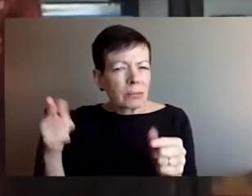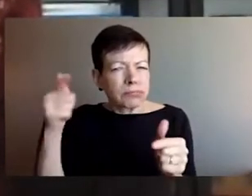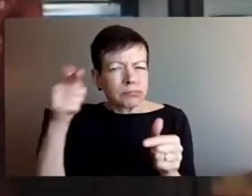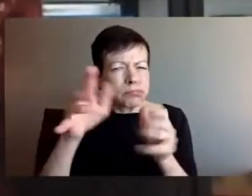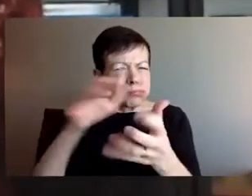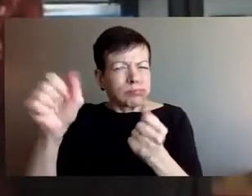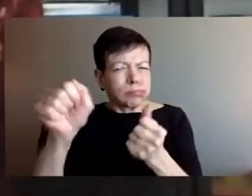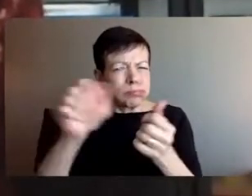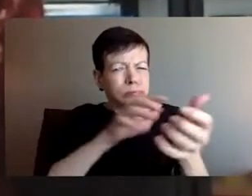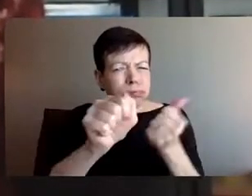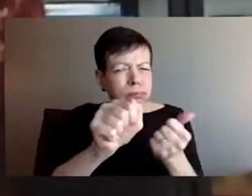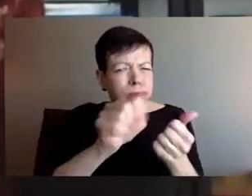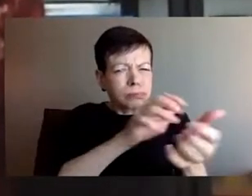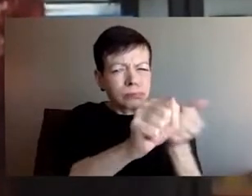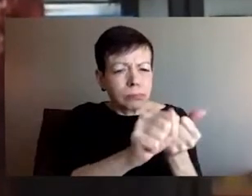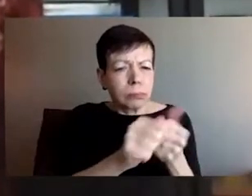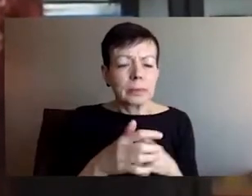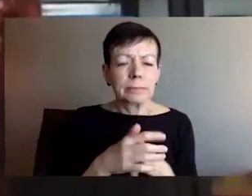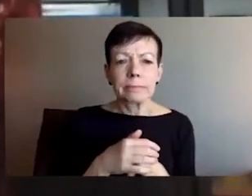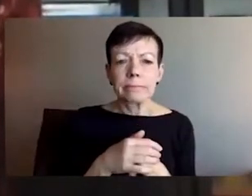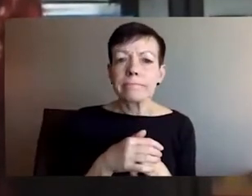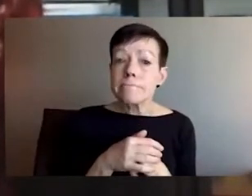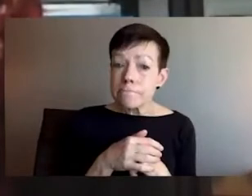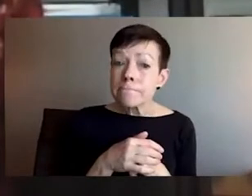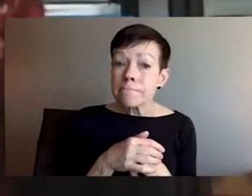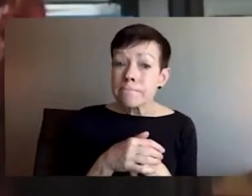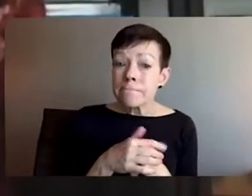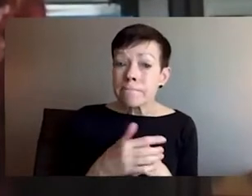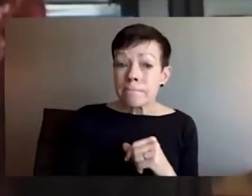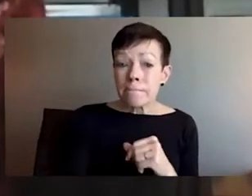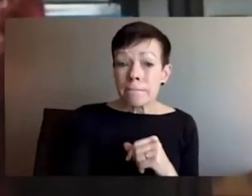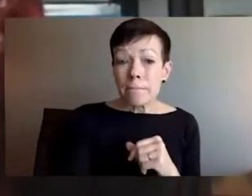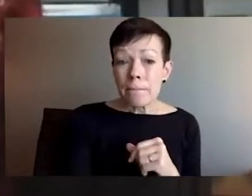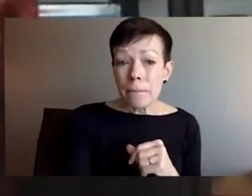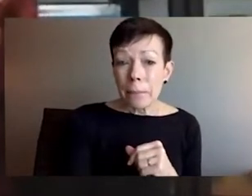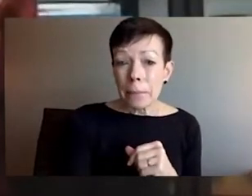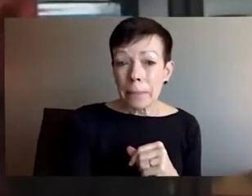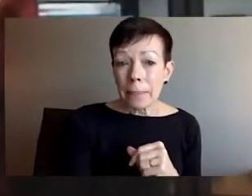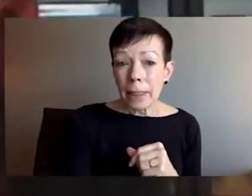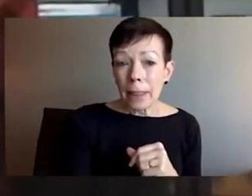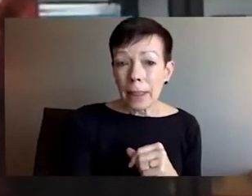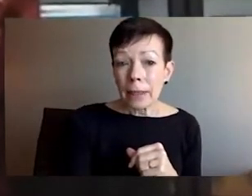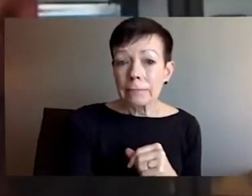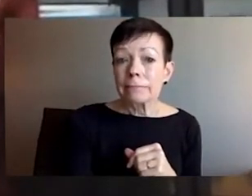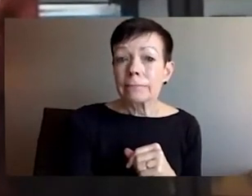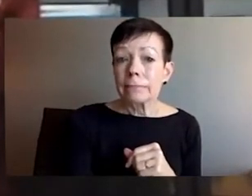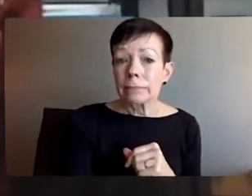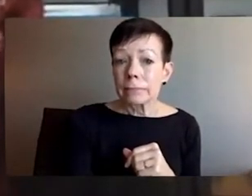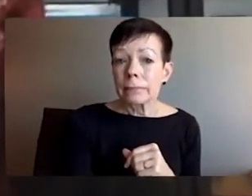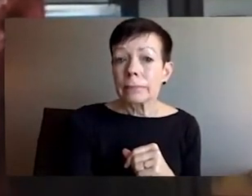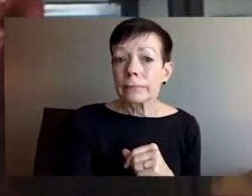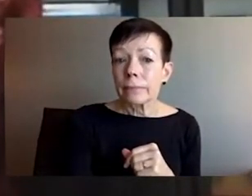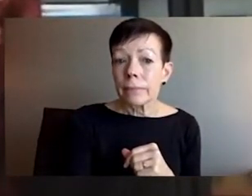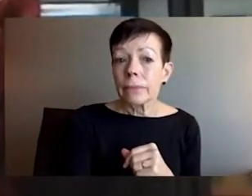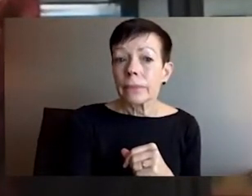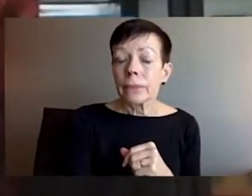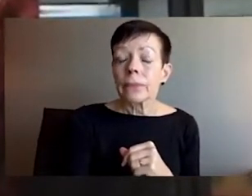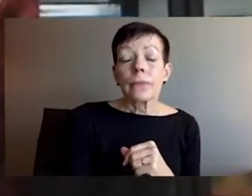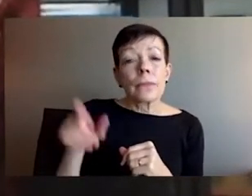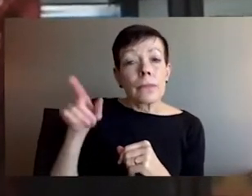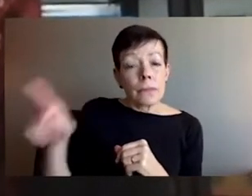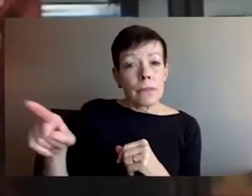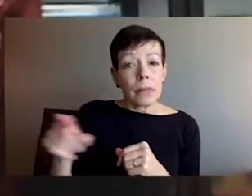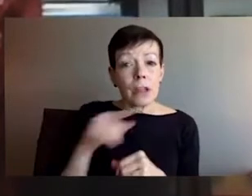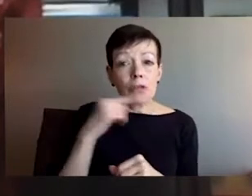have been used on apartment buildings, and thermobaric weapons, which are second only to nuclear weapons in their